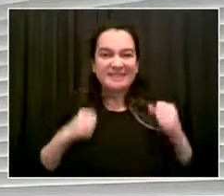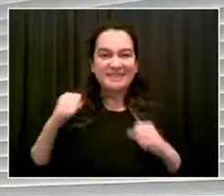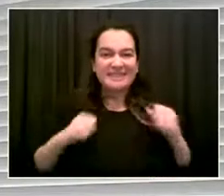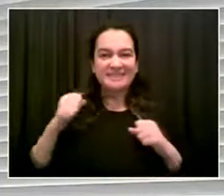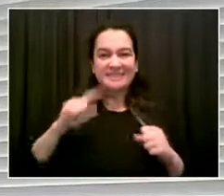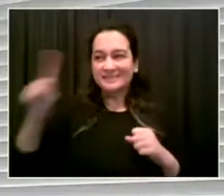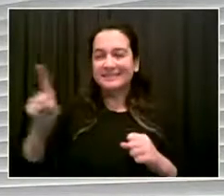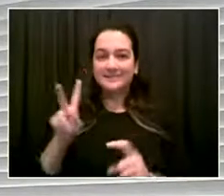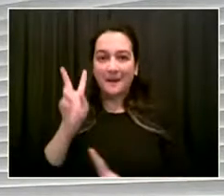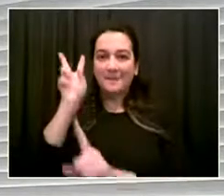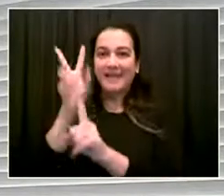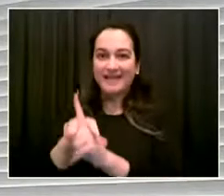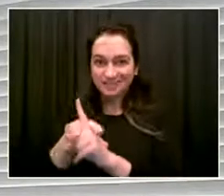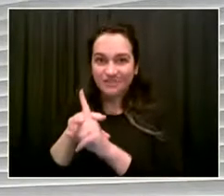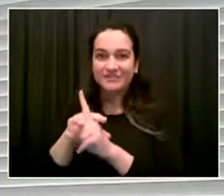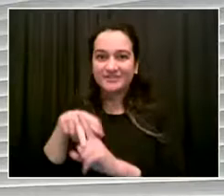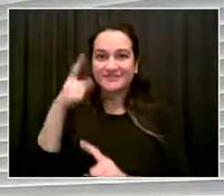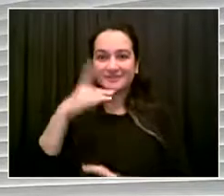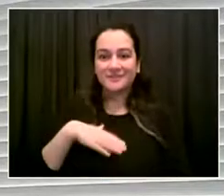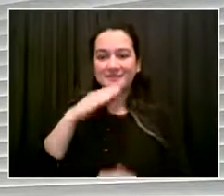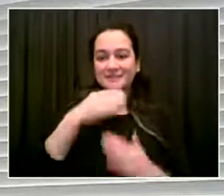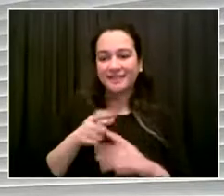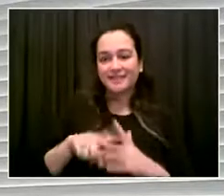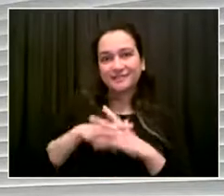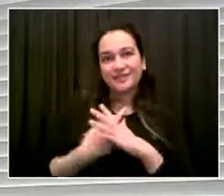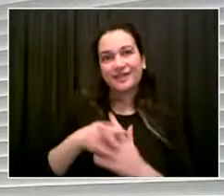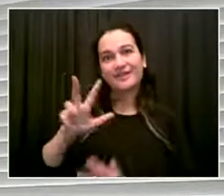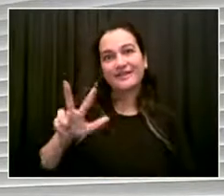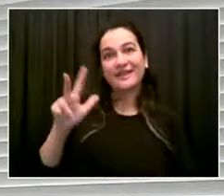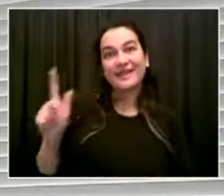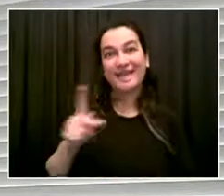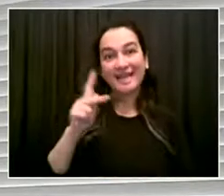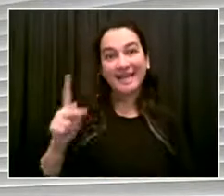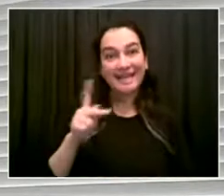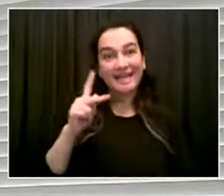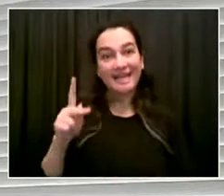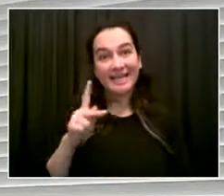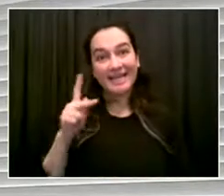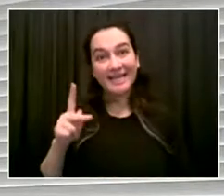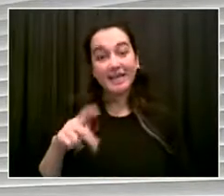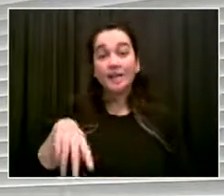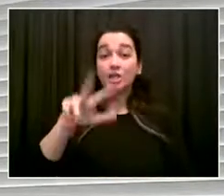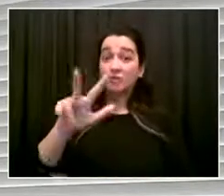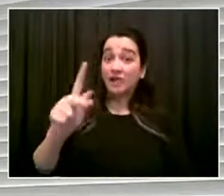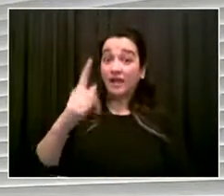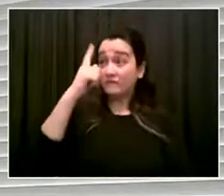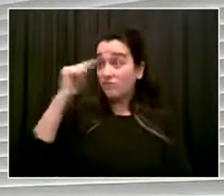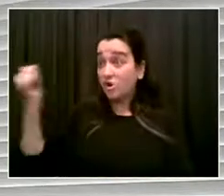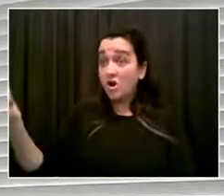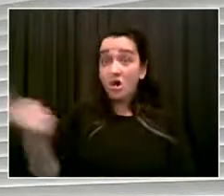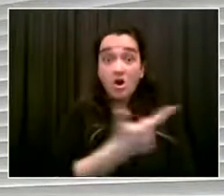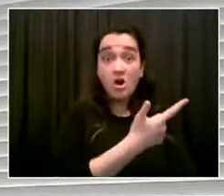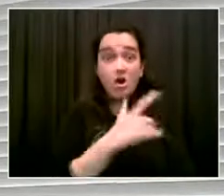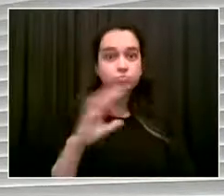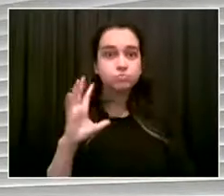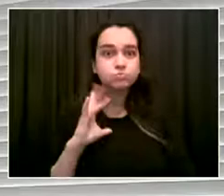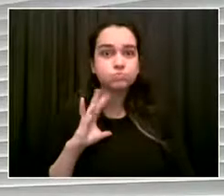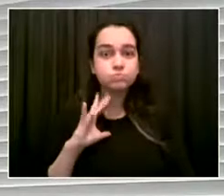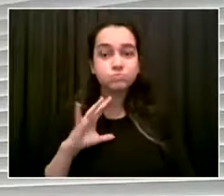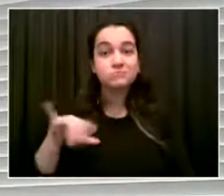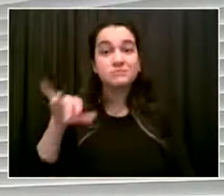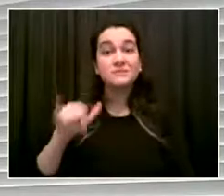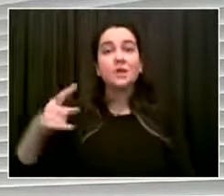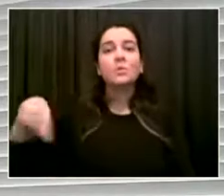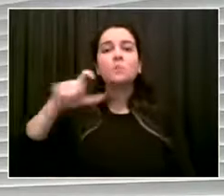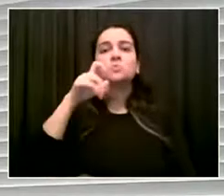be relying on 3k for all to help our children catch up. Childcare on the Upper East Side starts at